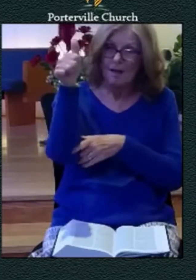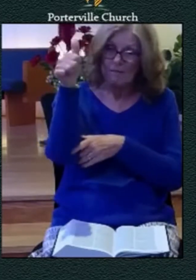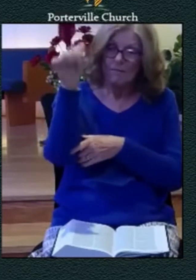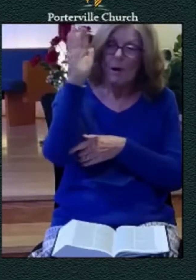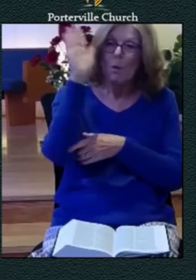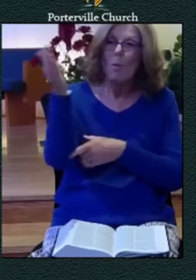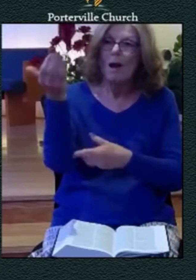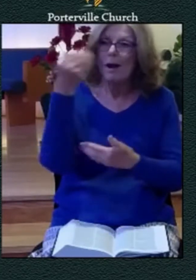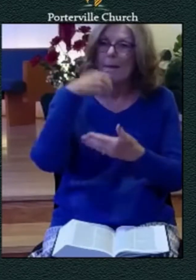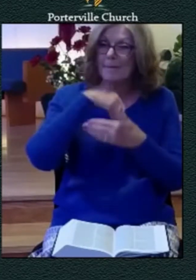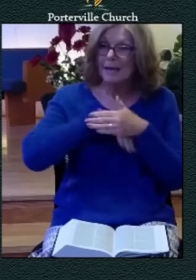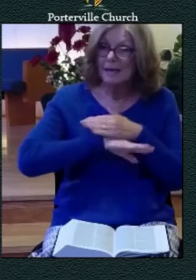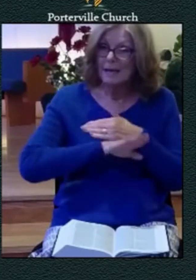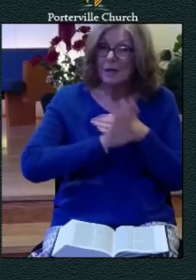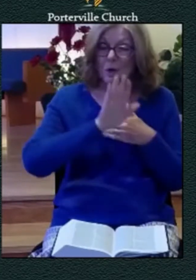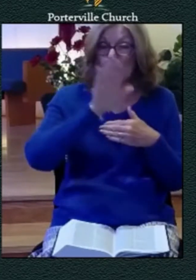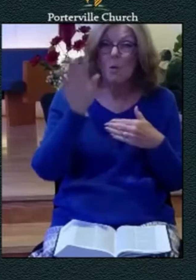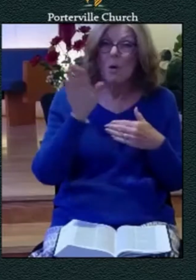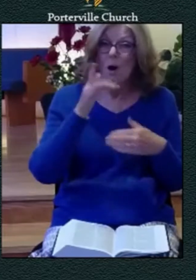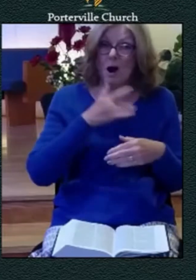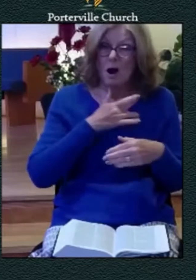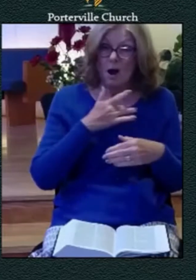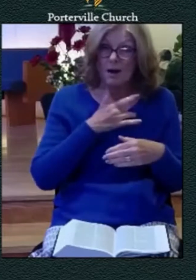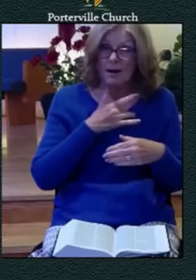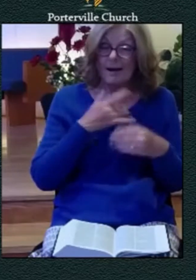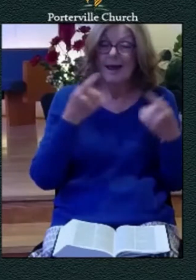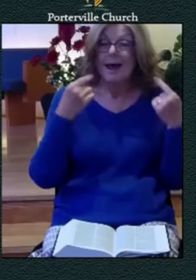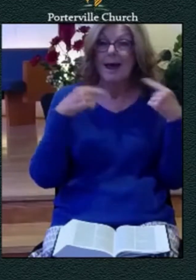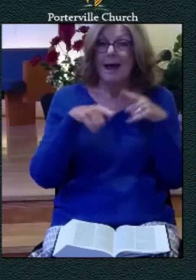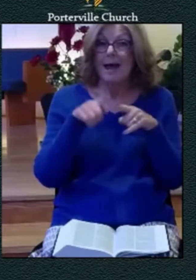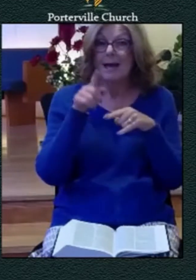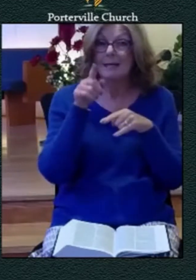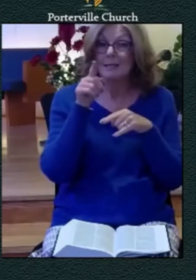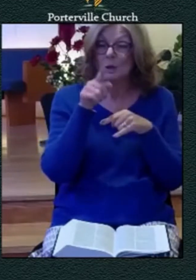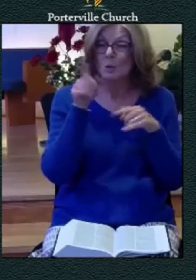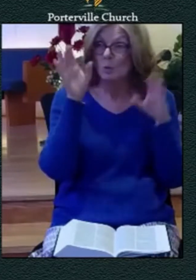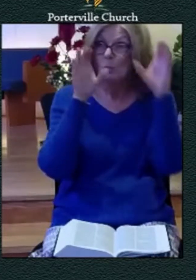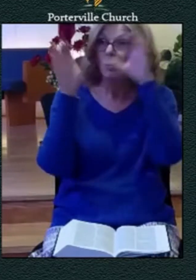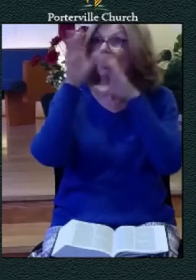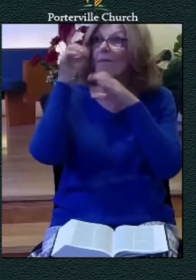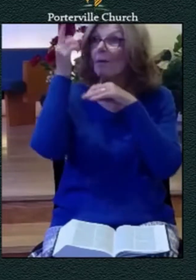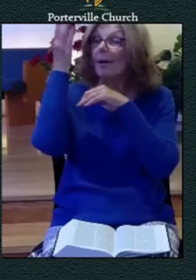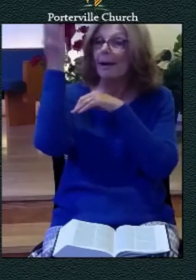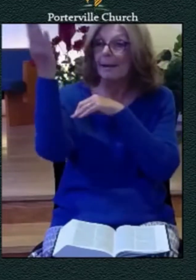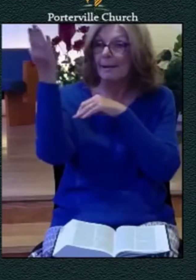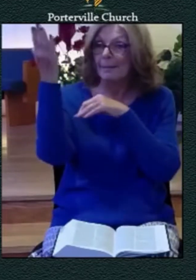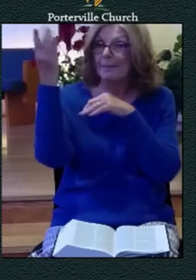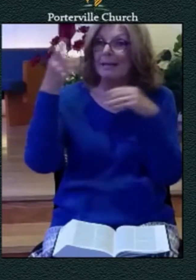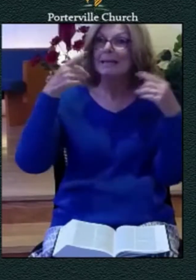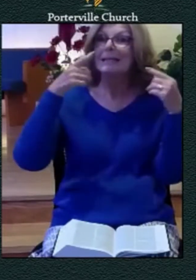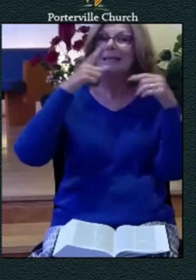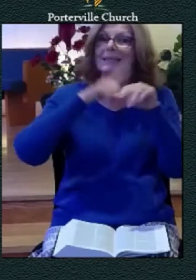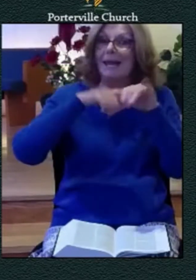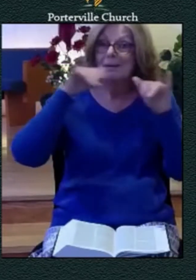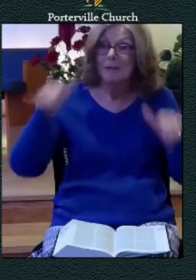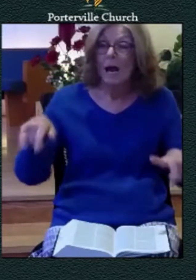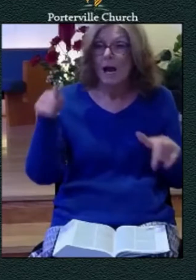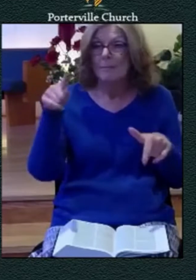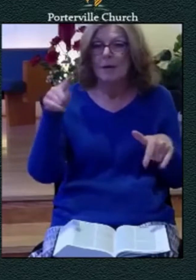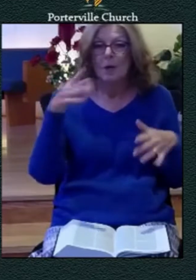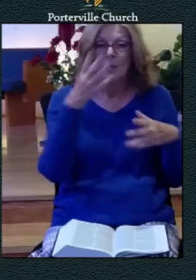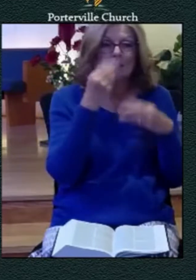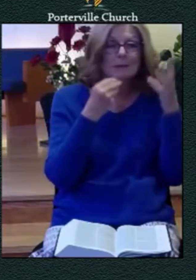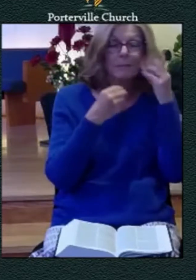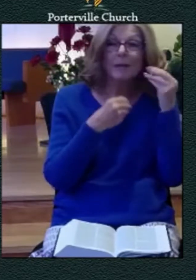as you look to him in your distress it's a gift of god it's